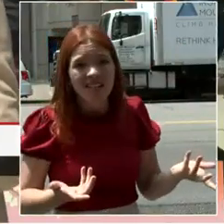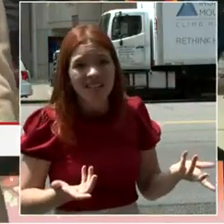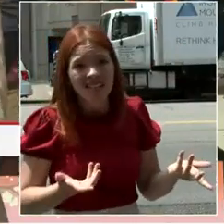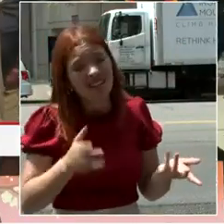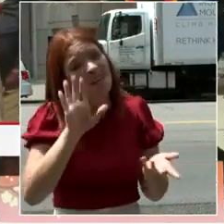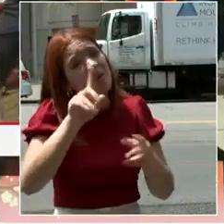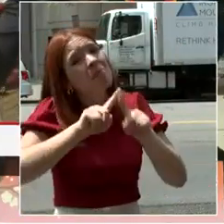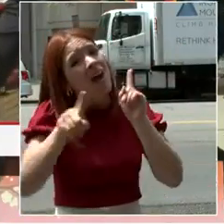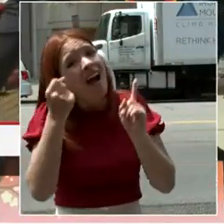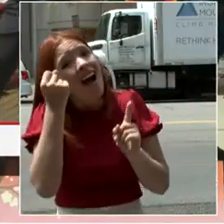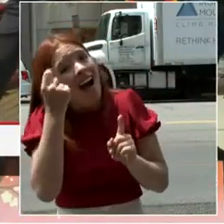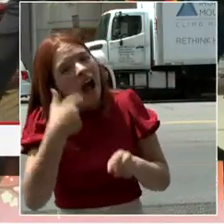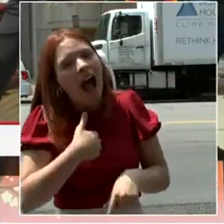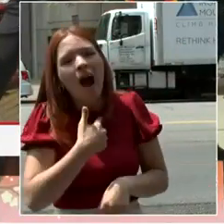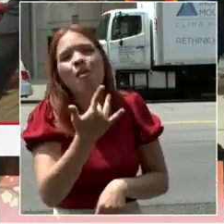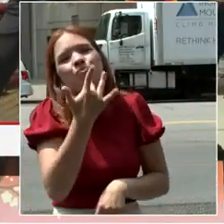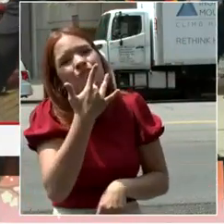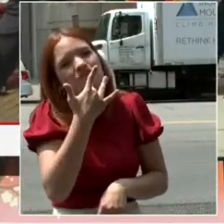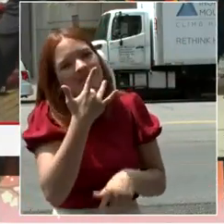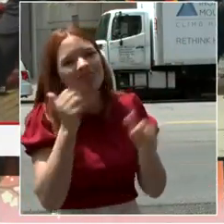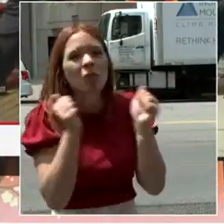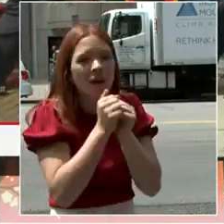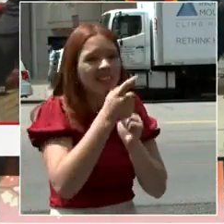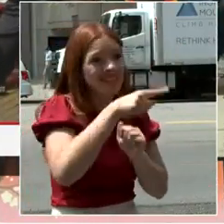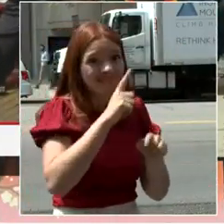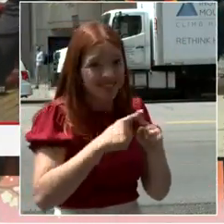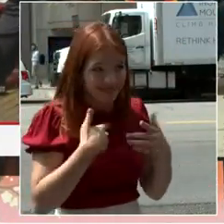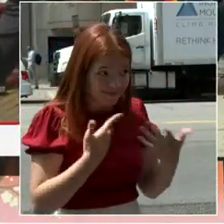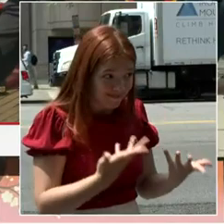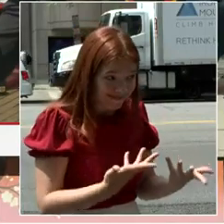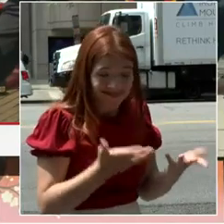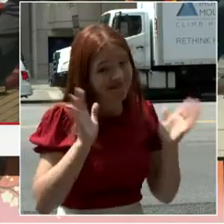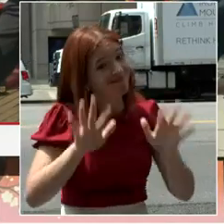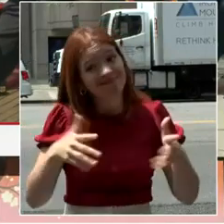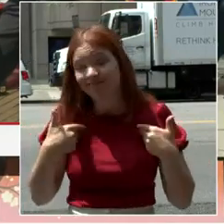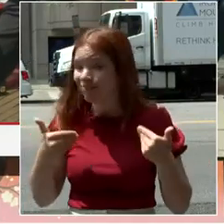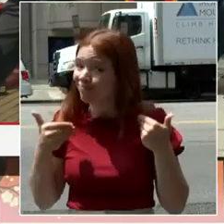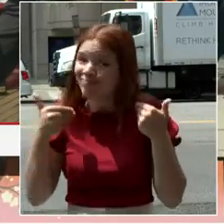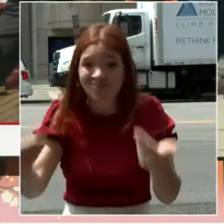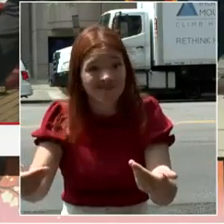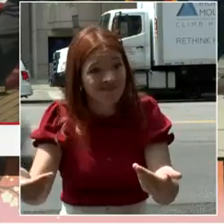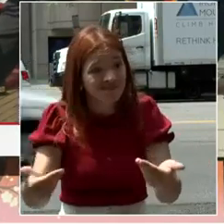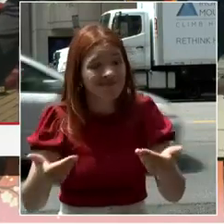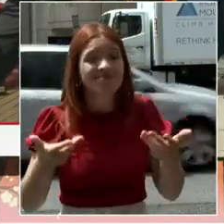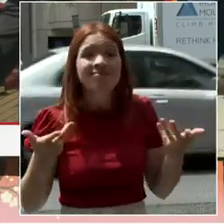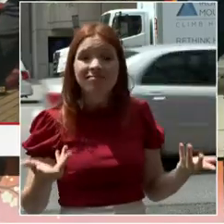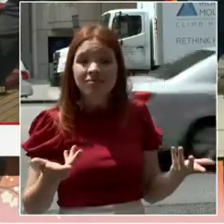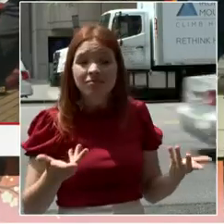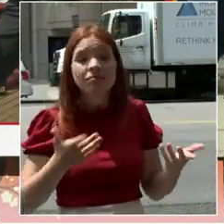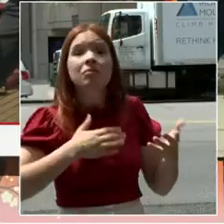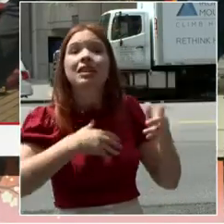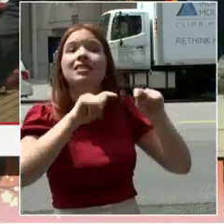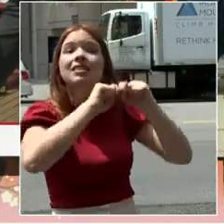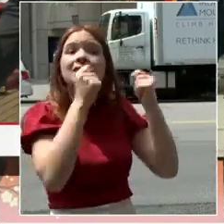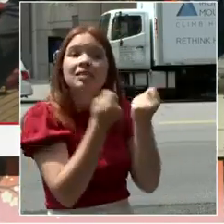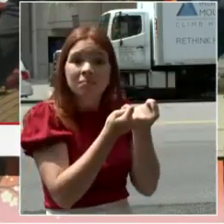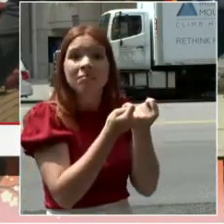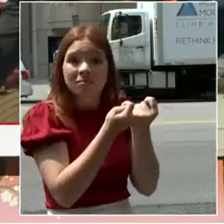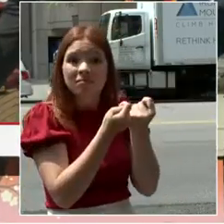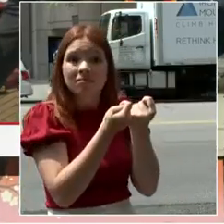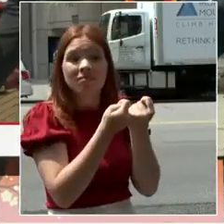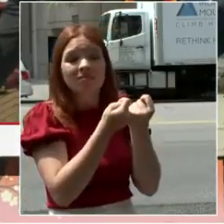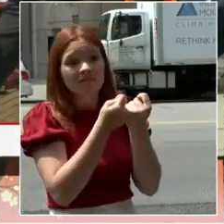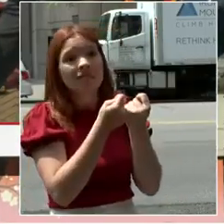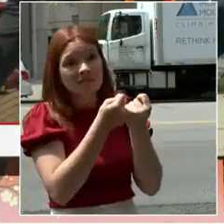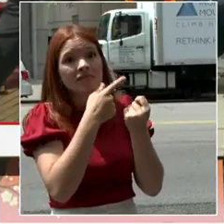These folks have been thinking creatively with my team for many, many months about how we take our